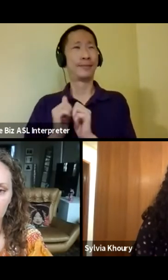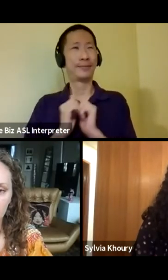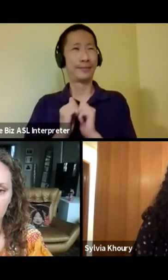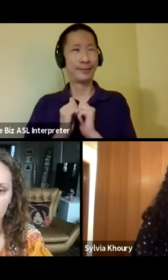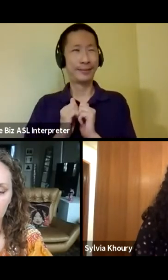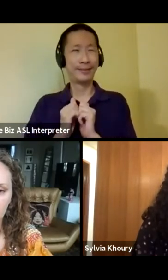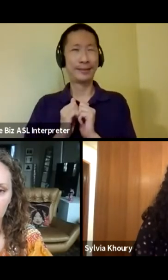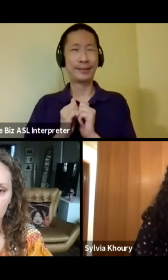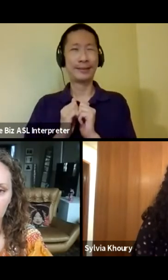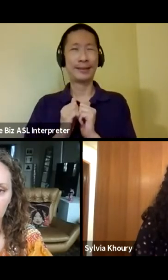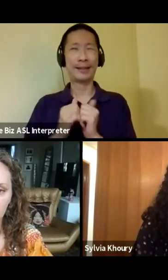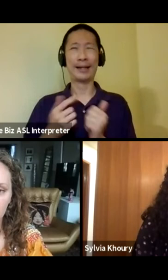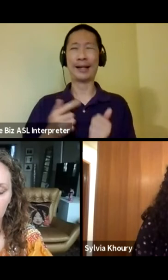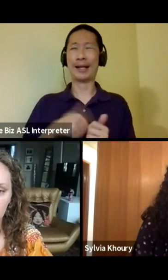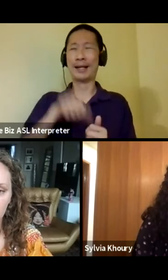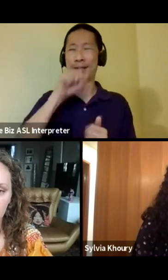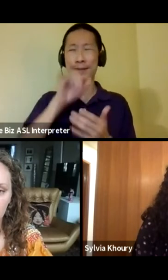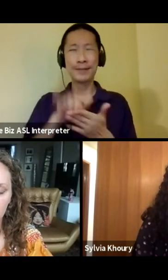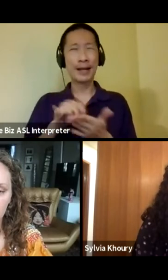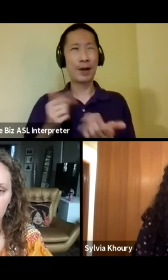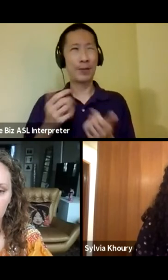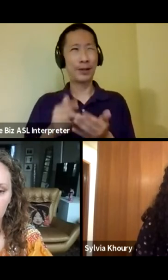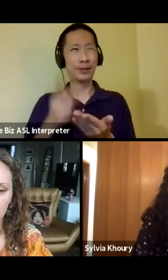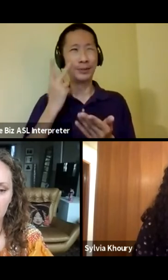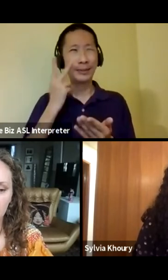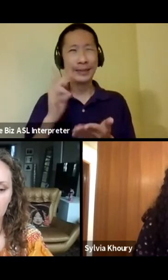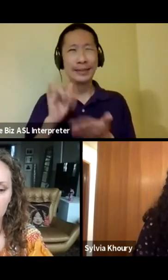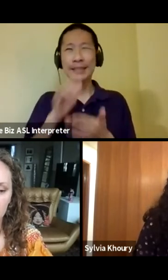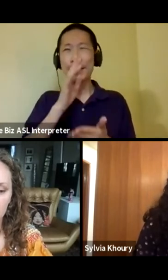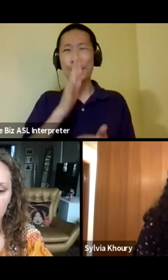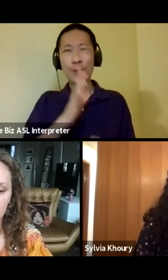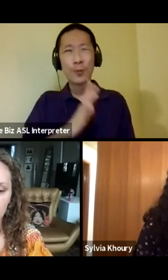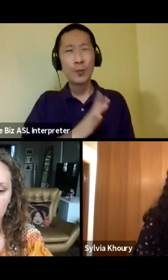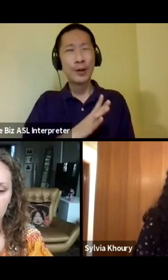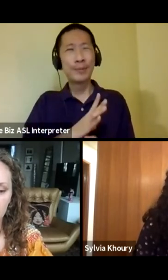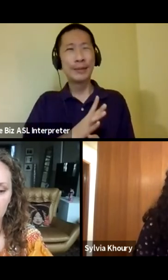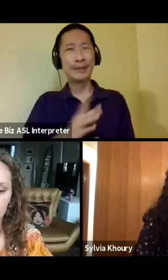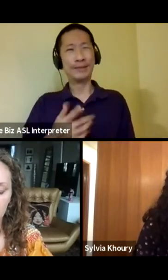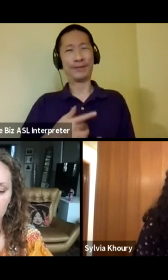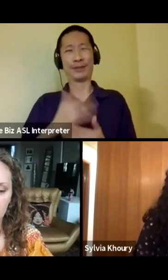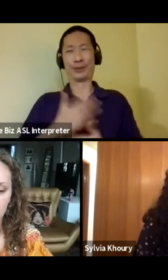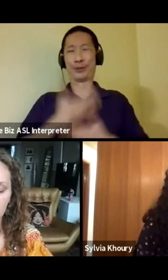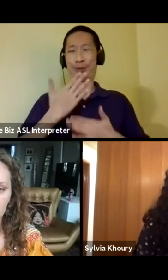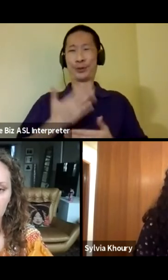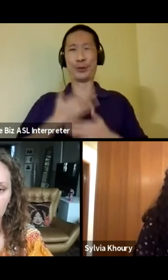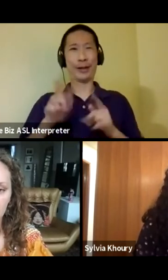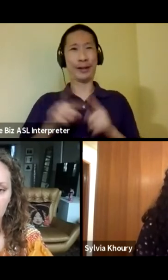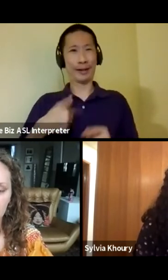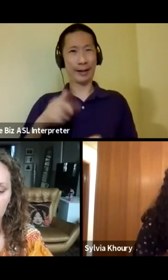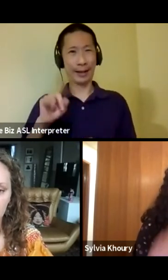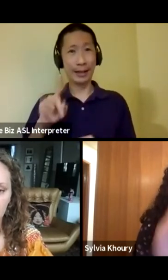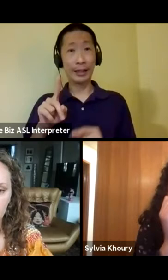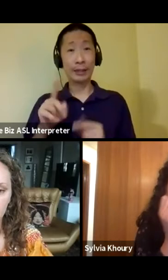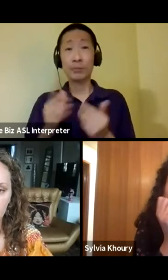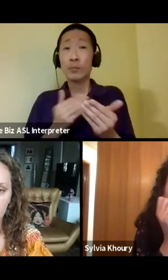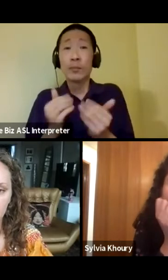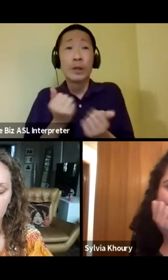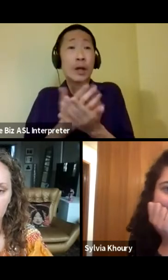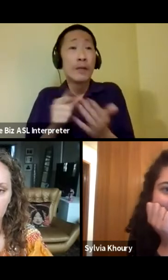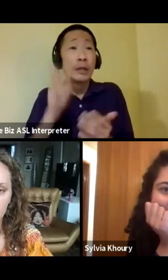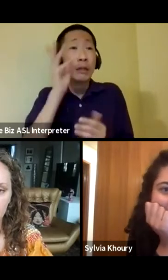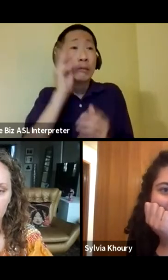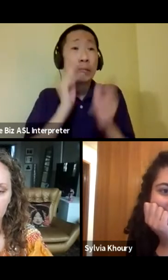that on a stage or on a screen. I want to see these women experiencing joy the way that I saw them. Like, despite everything they went through,